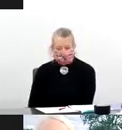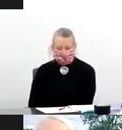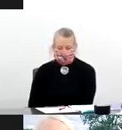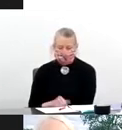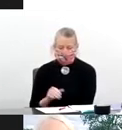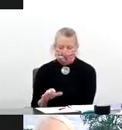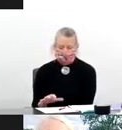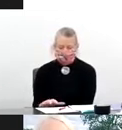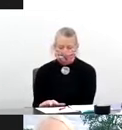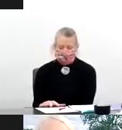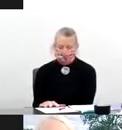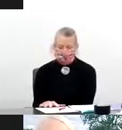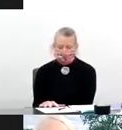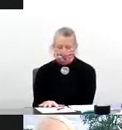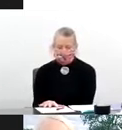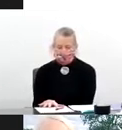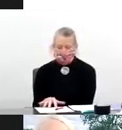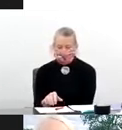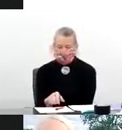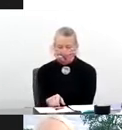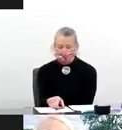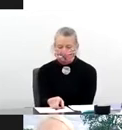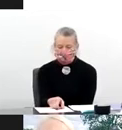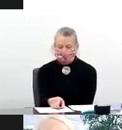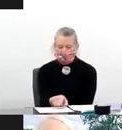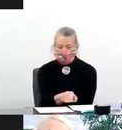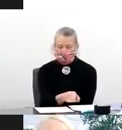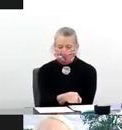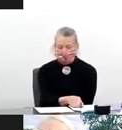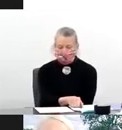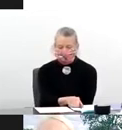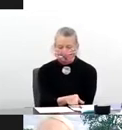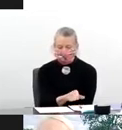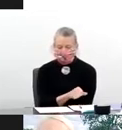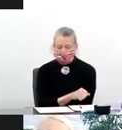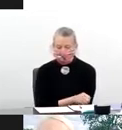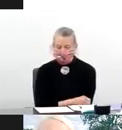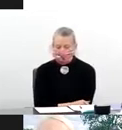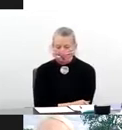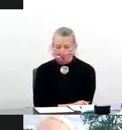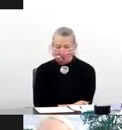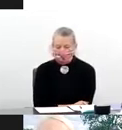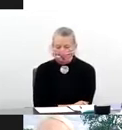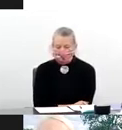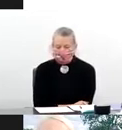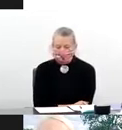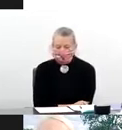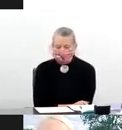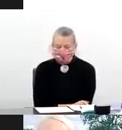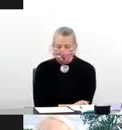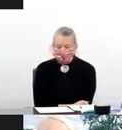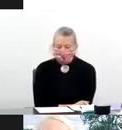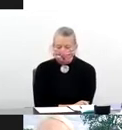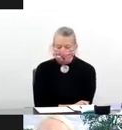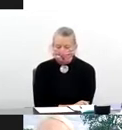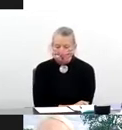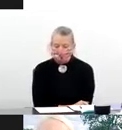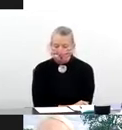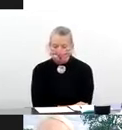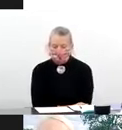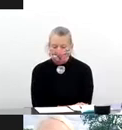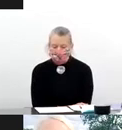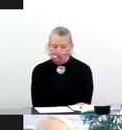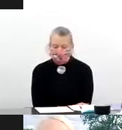the harmonization of the protocols mean that we have a common data and safety monitoring board, common primary and